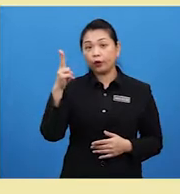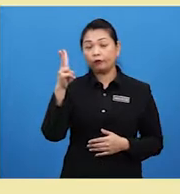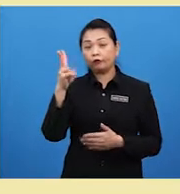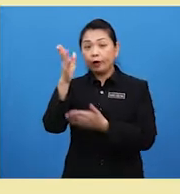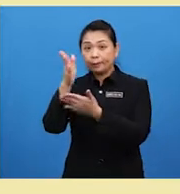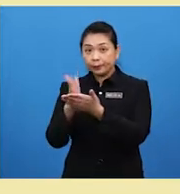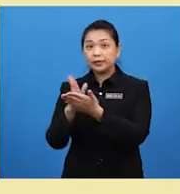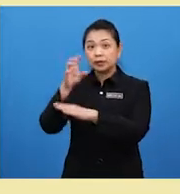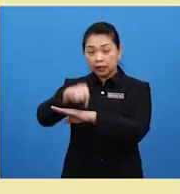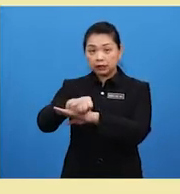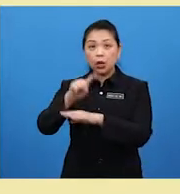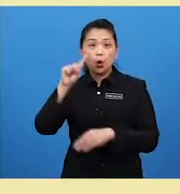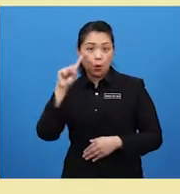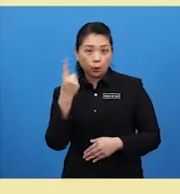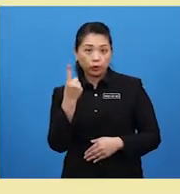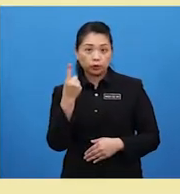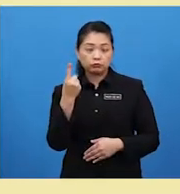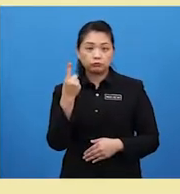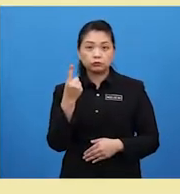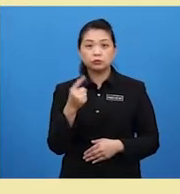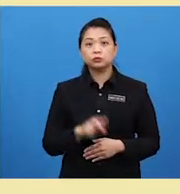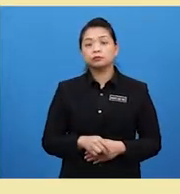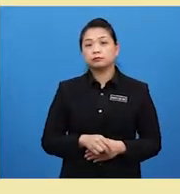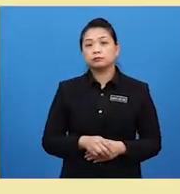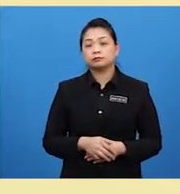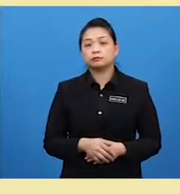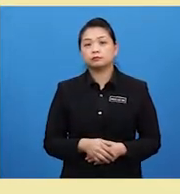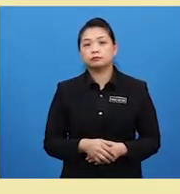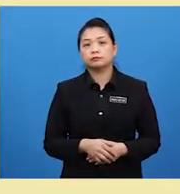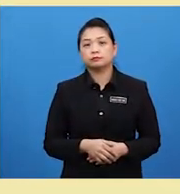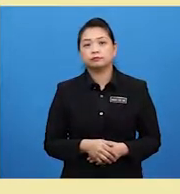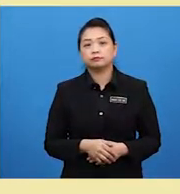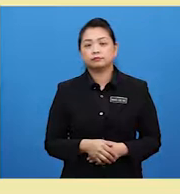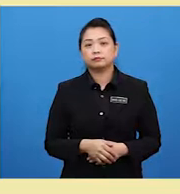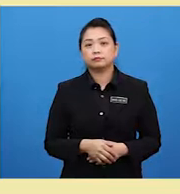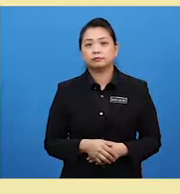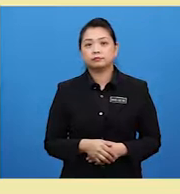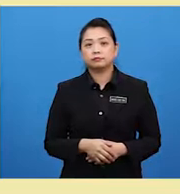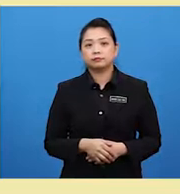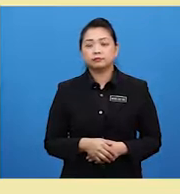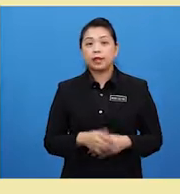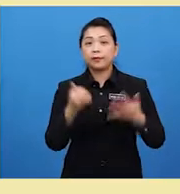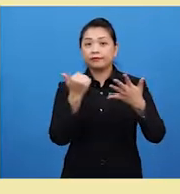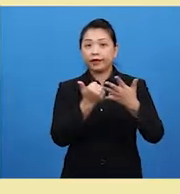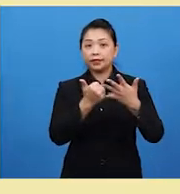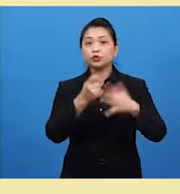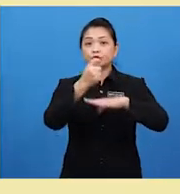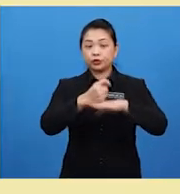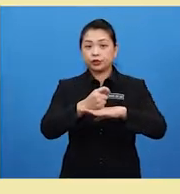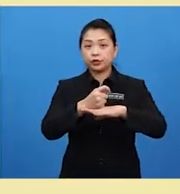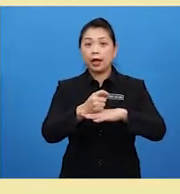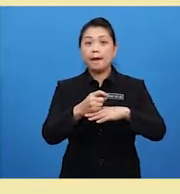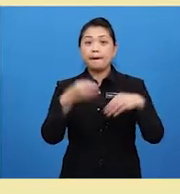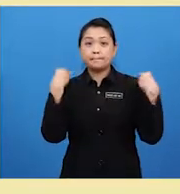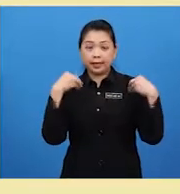only on 20 June. Question five. The traditional market in